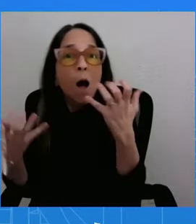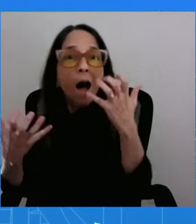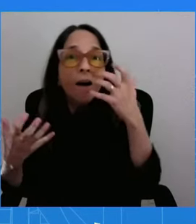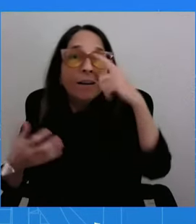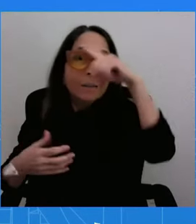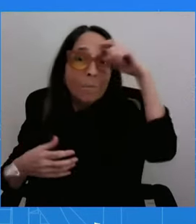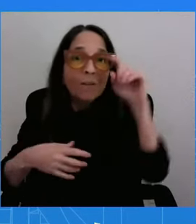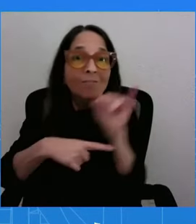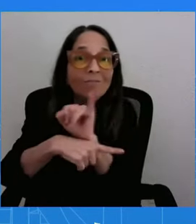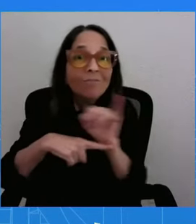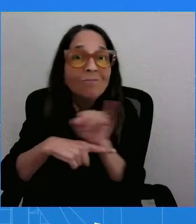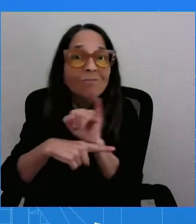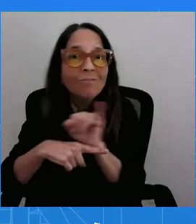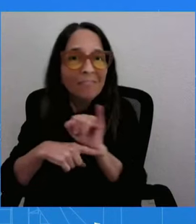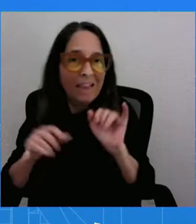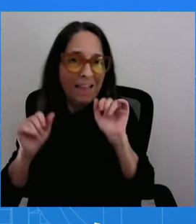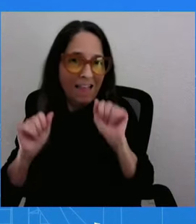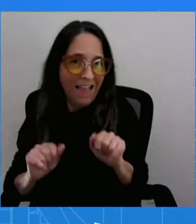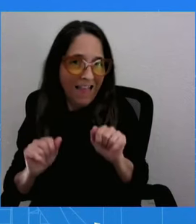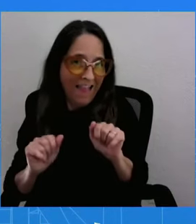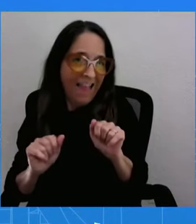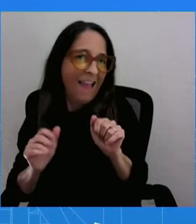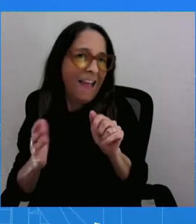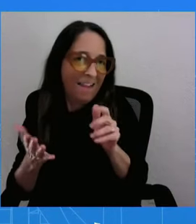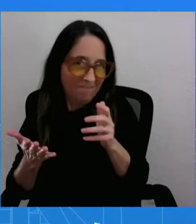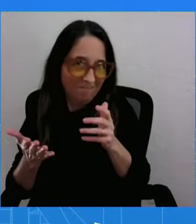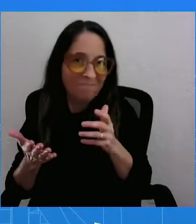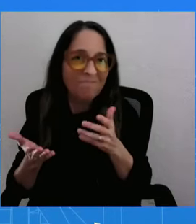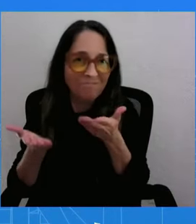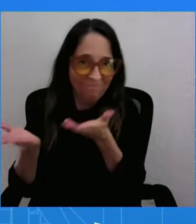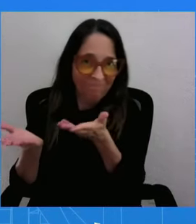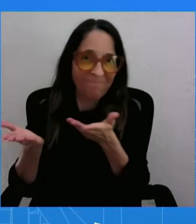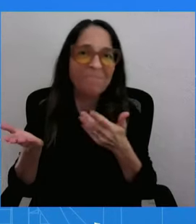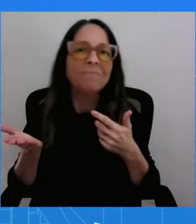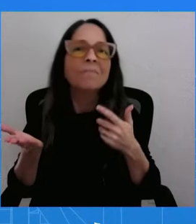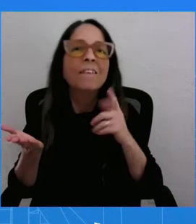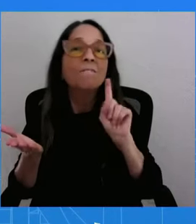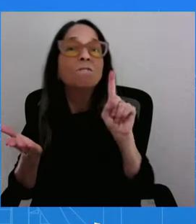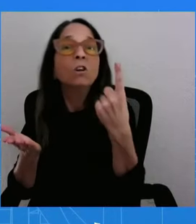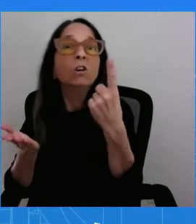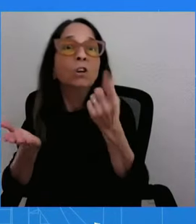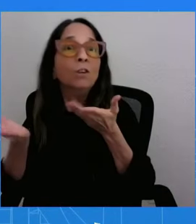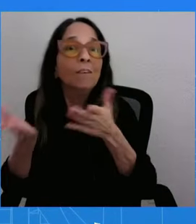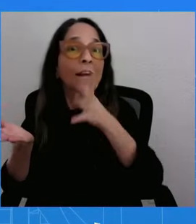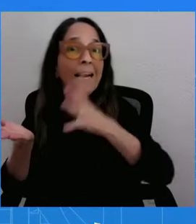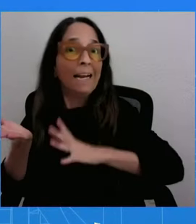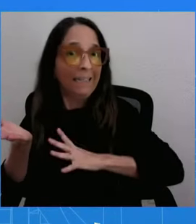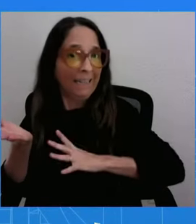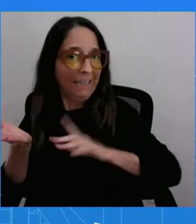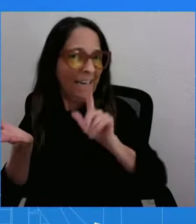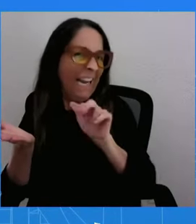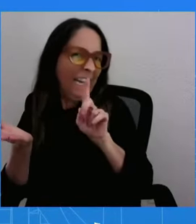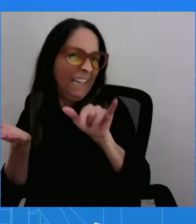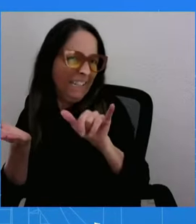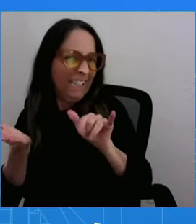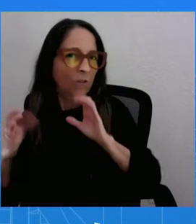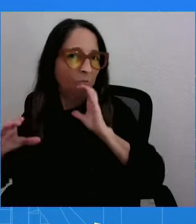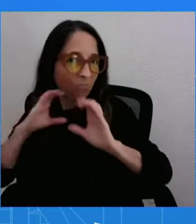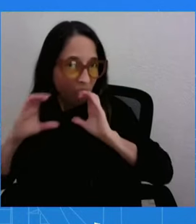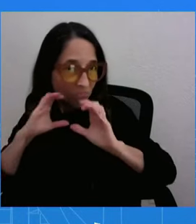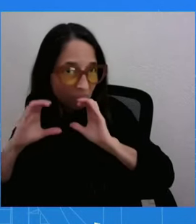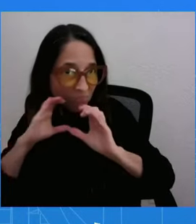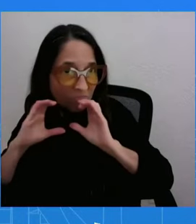went on to serve the First Lady's office, comms office, and then moved over to the press team as one of our wranglers, as you all know.